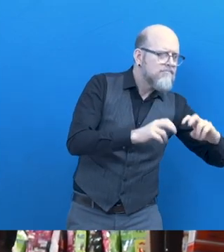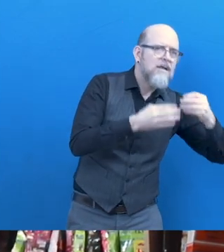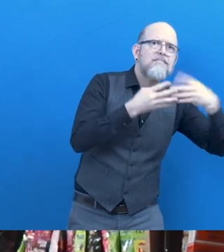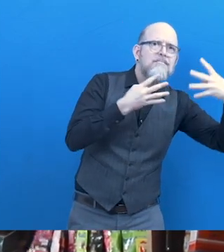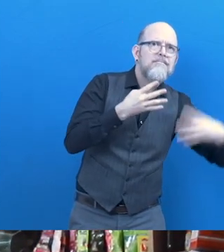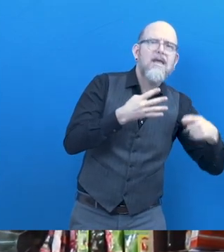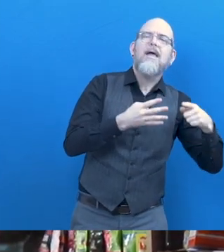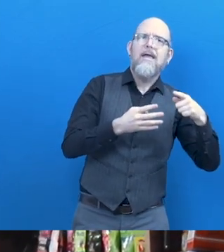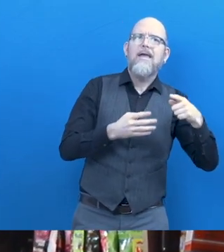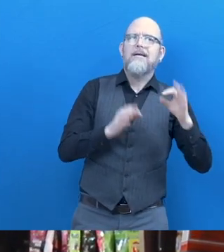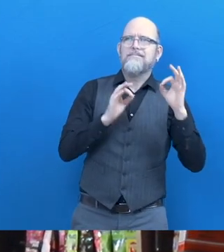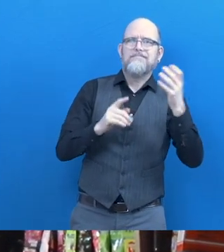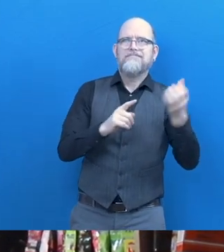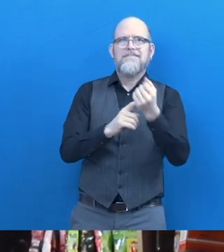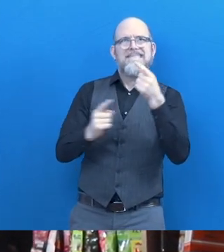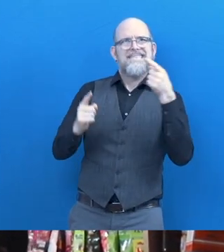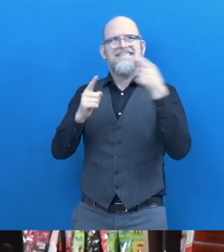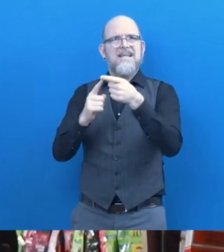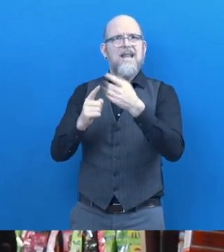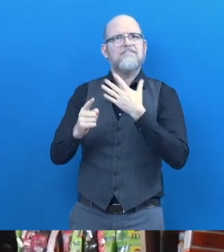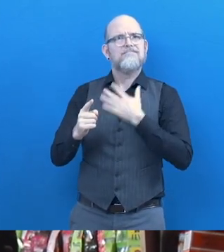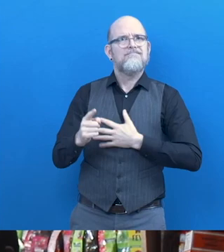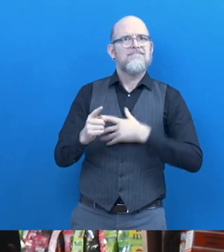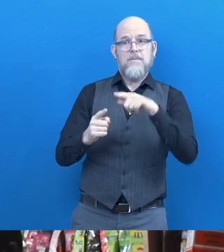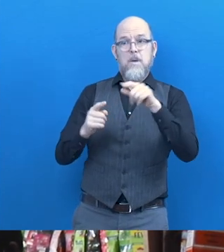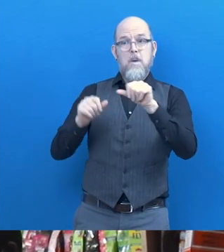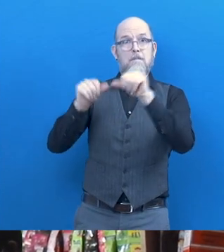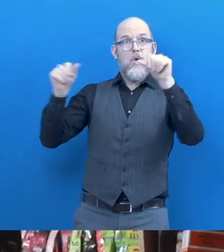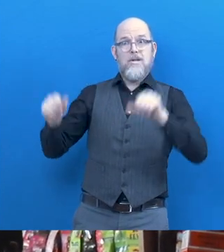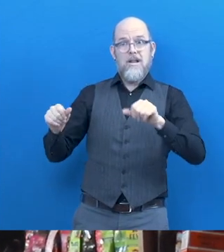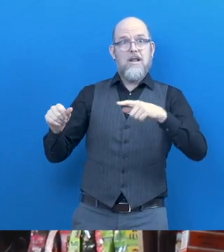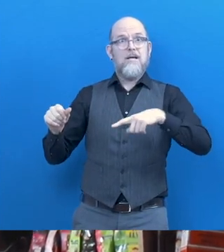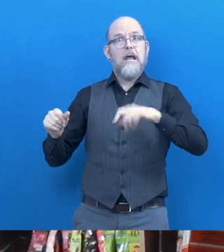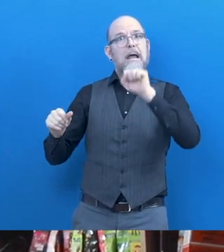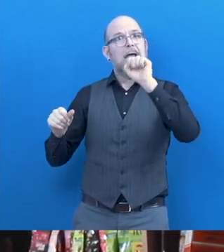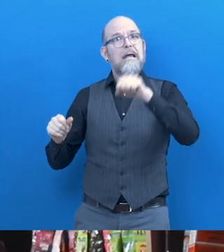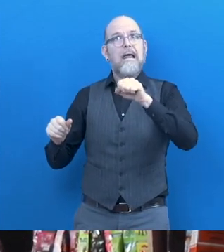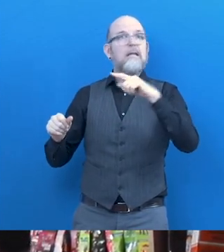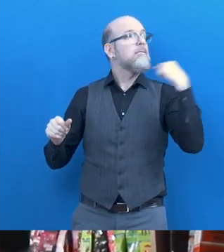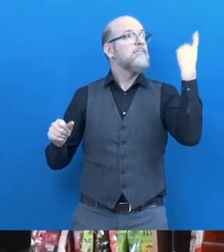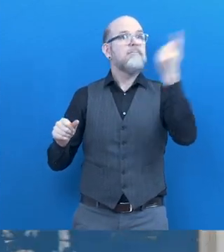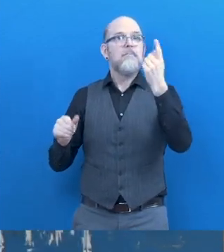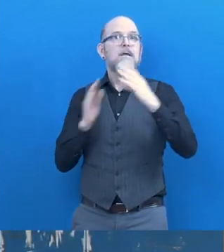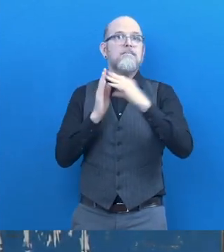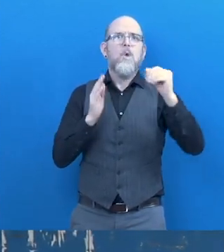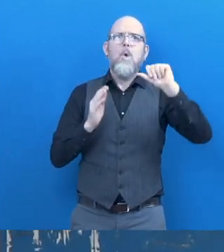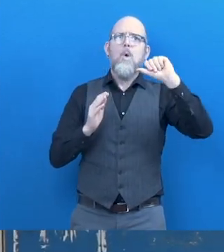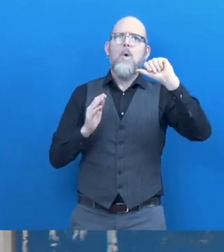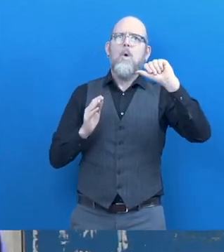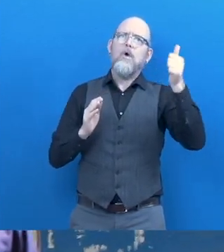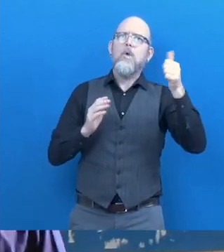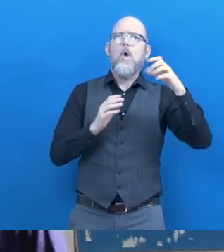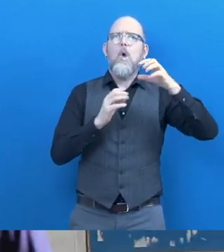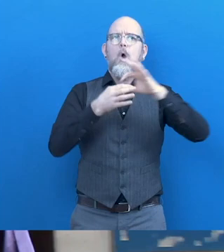with the objective that this graduation model can be replicated with other organizations